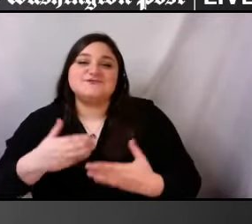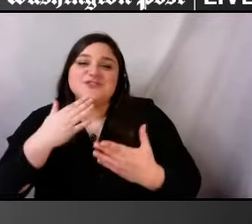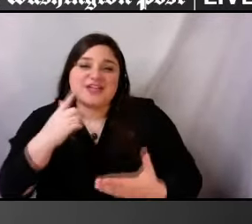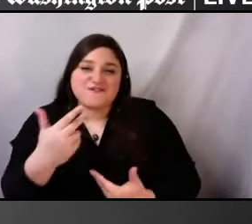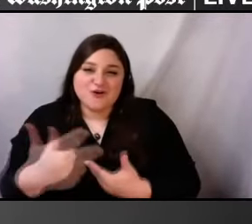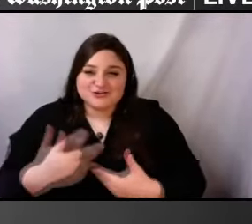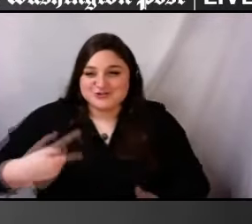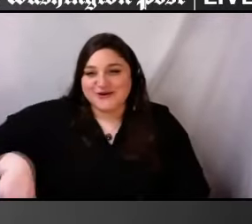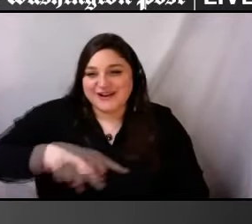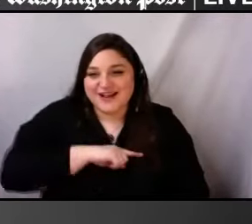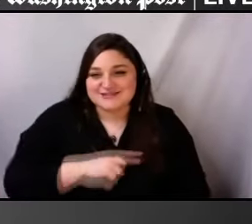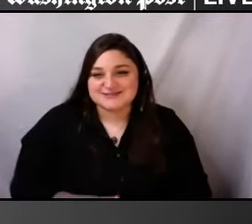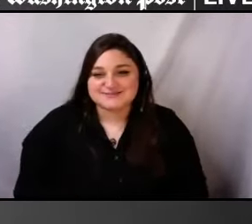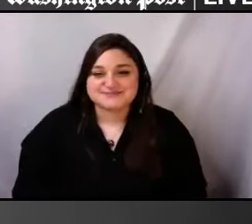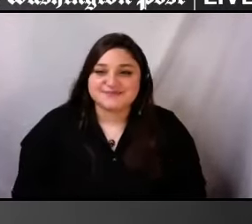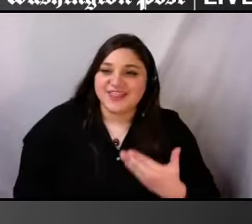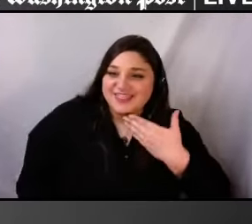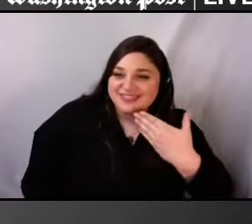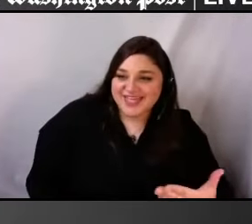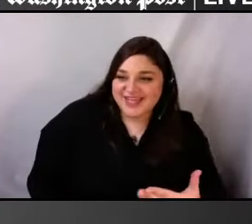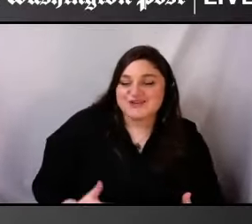Thank you. It's been a pleasure.